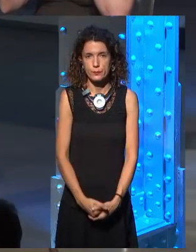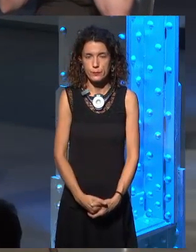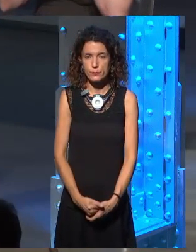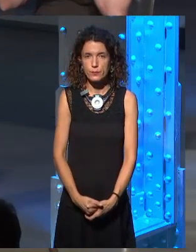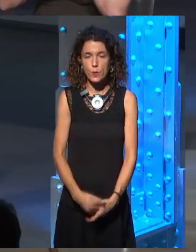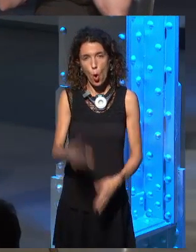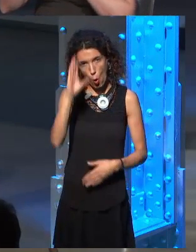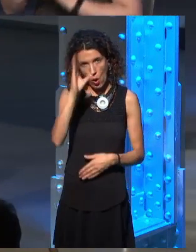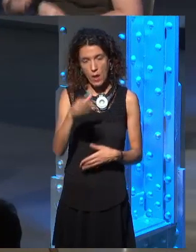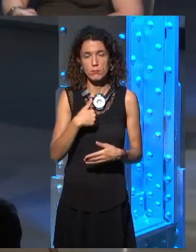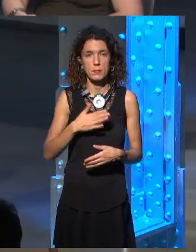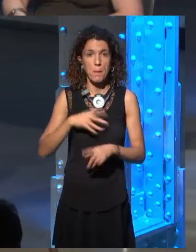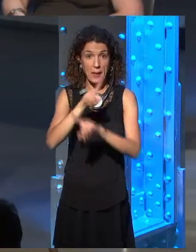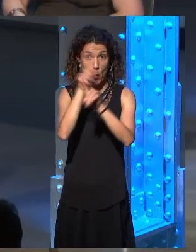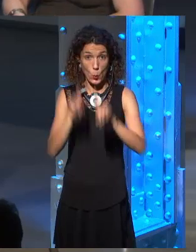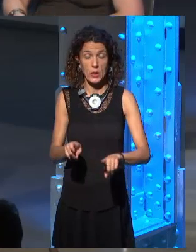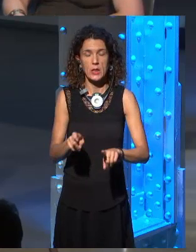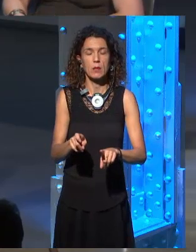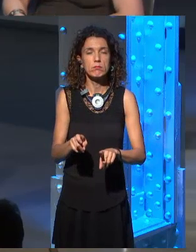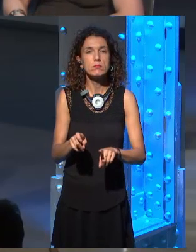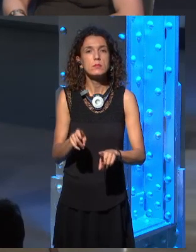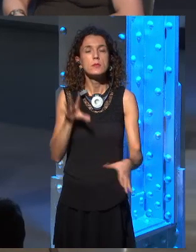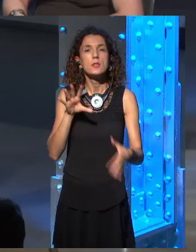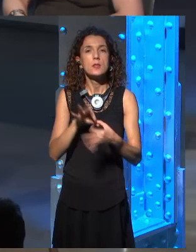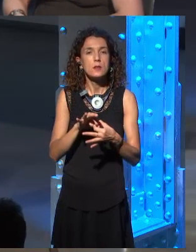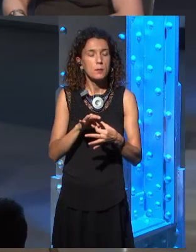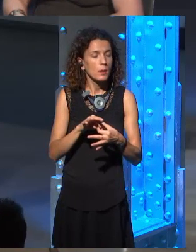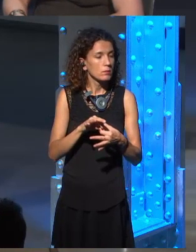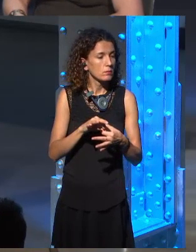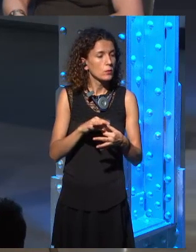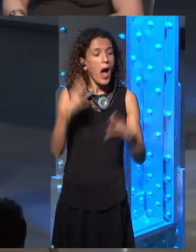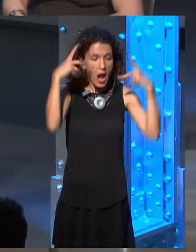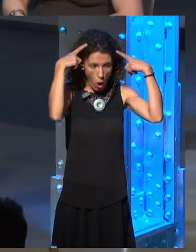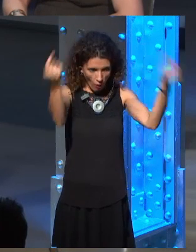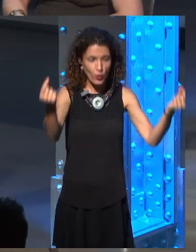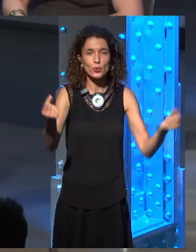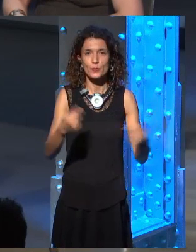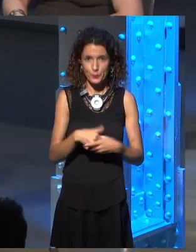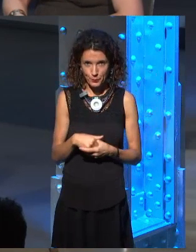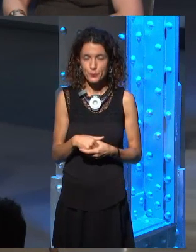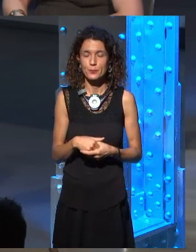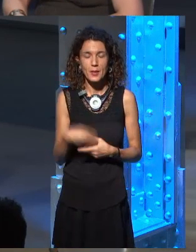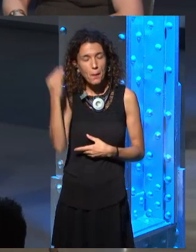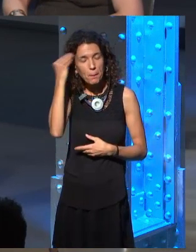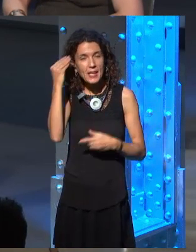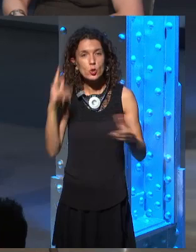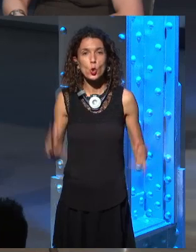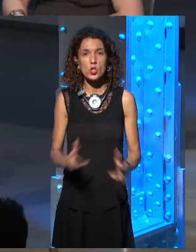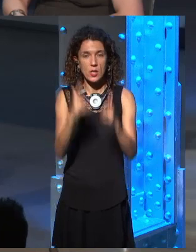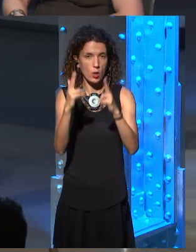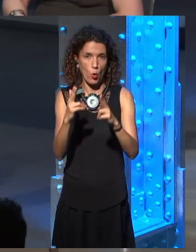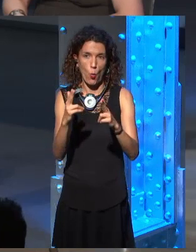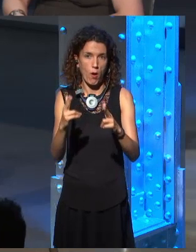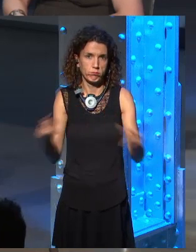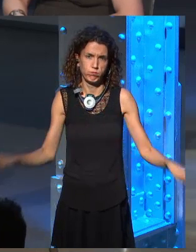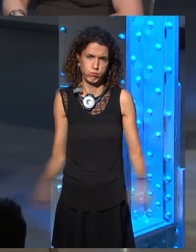Hello, I have a question regarding direwolves.